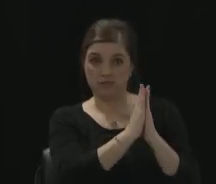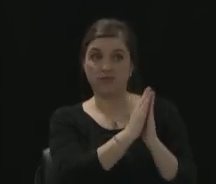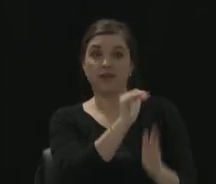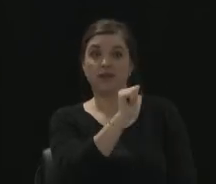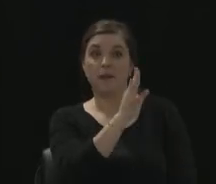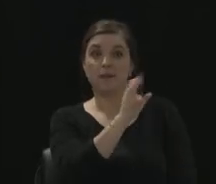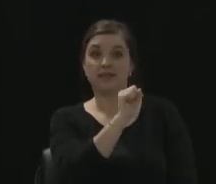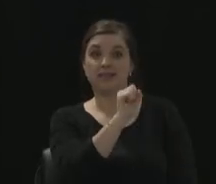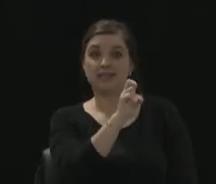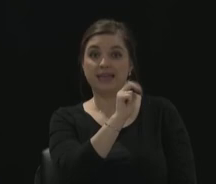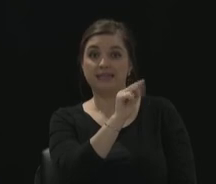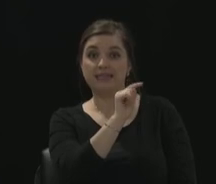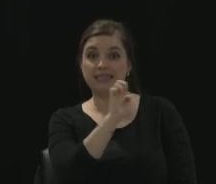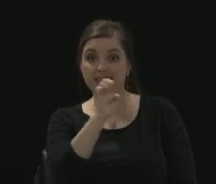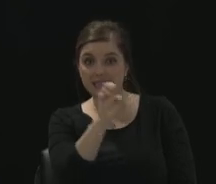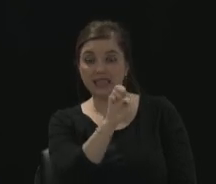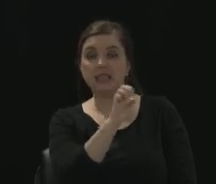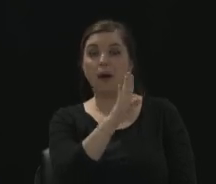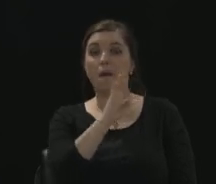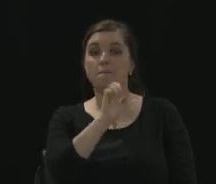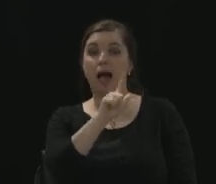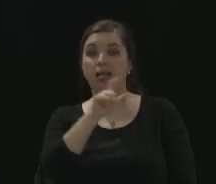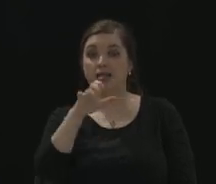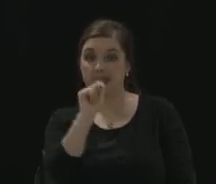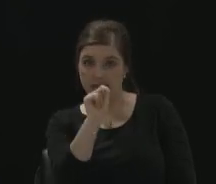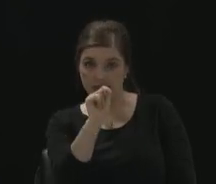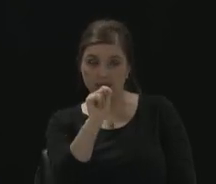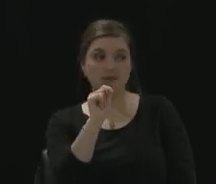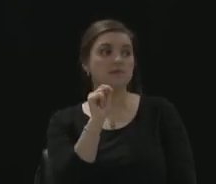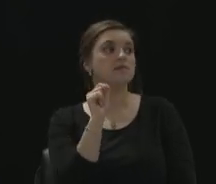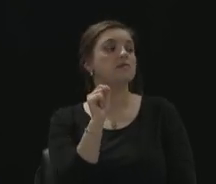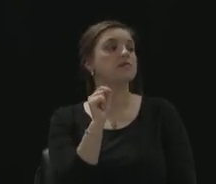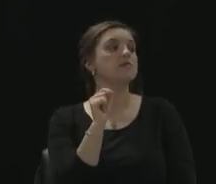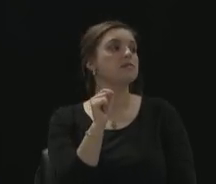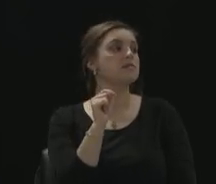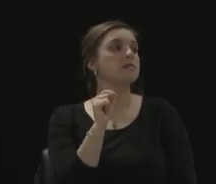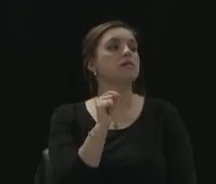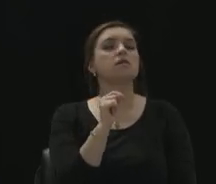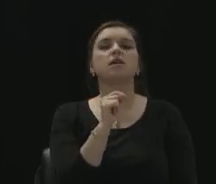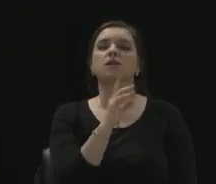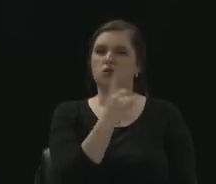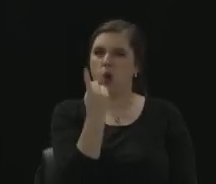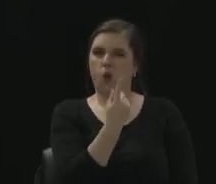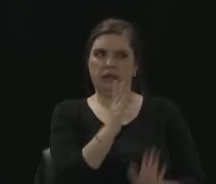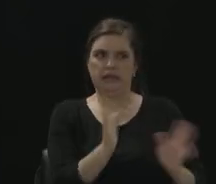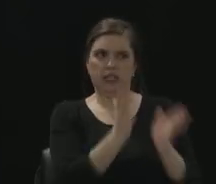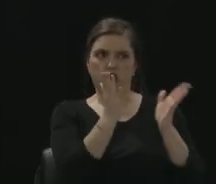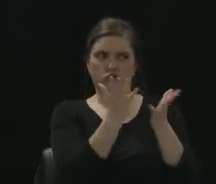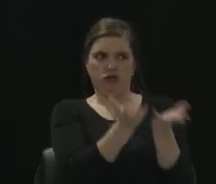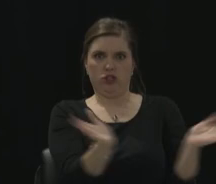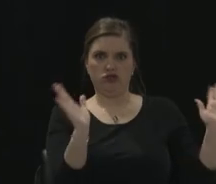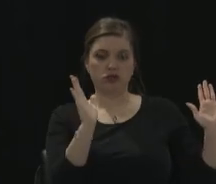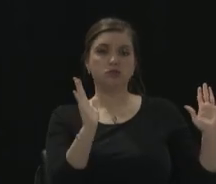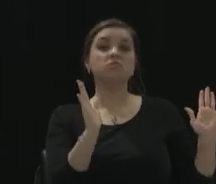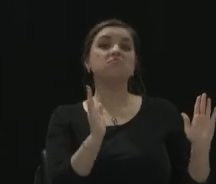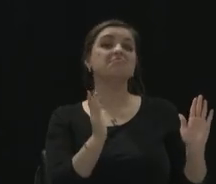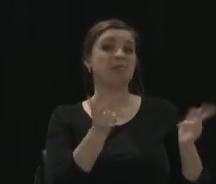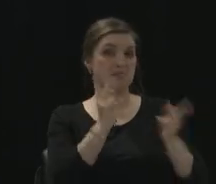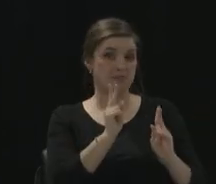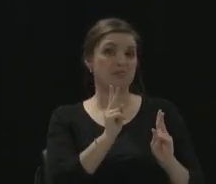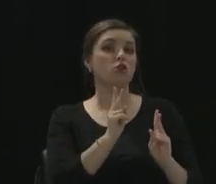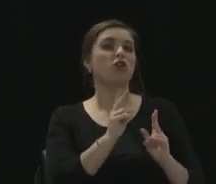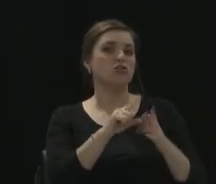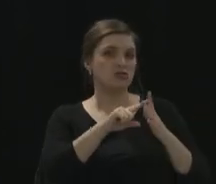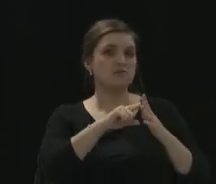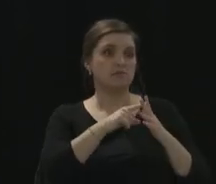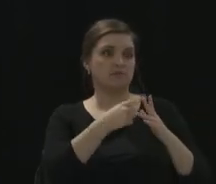choosing to request an absentee ballot, and we always encourage the public, absentee ballots are increasing on usage because it